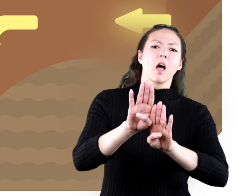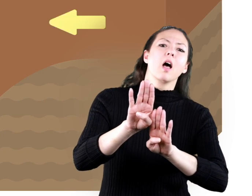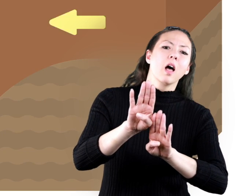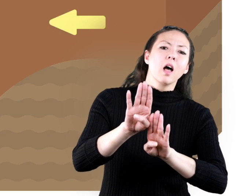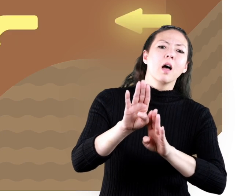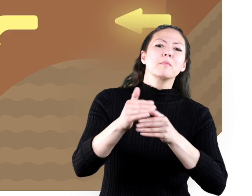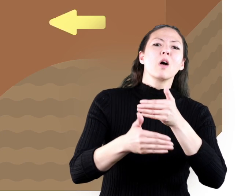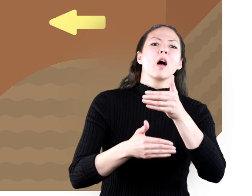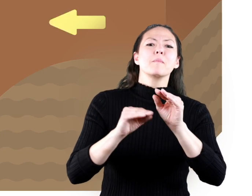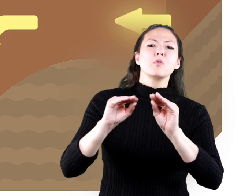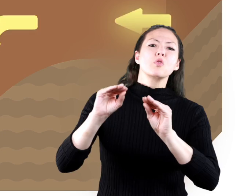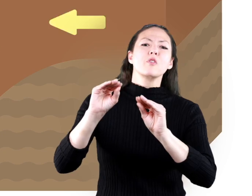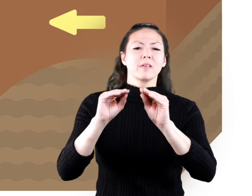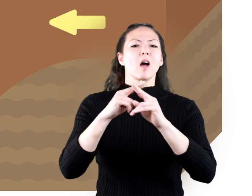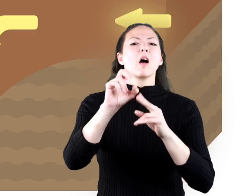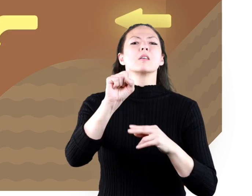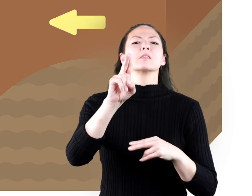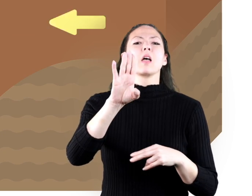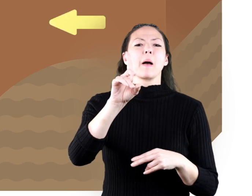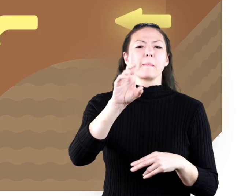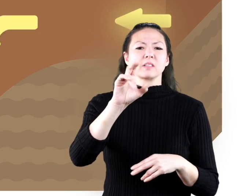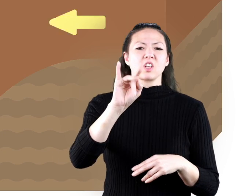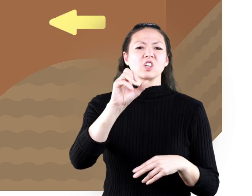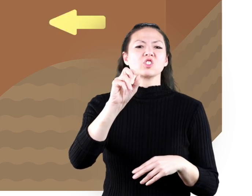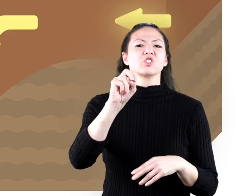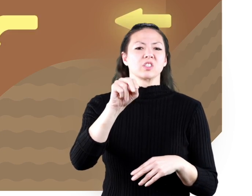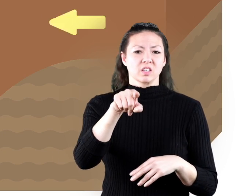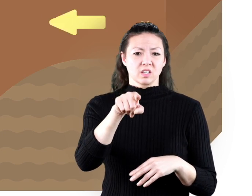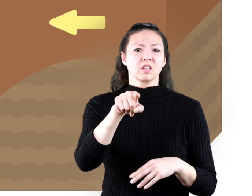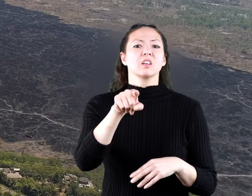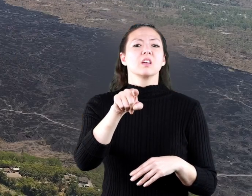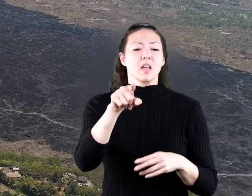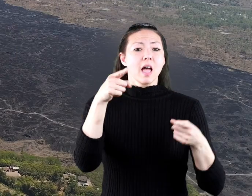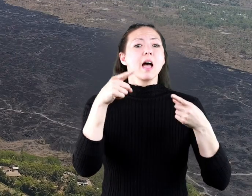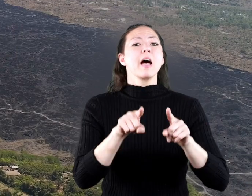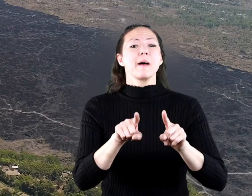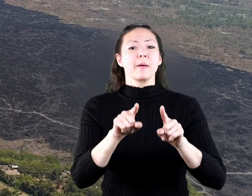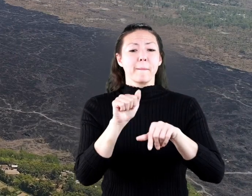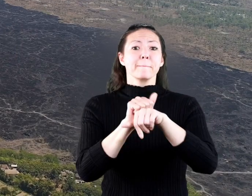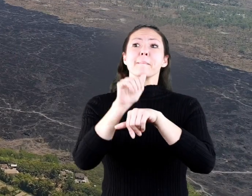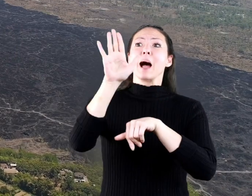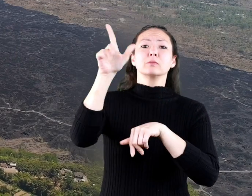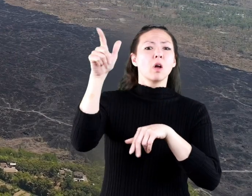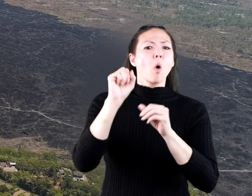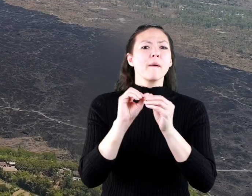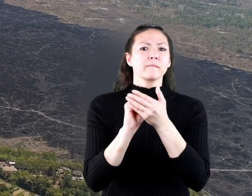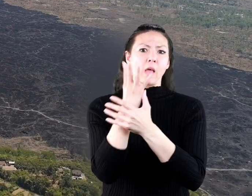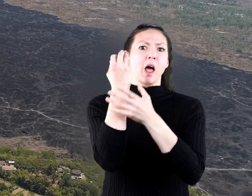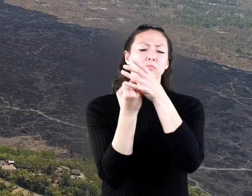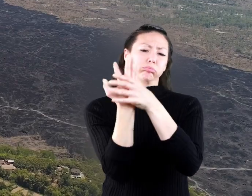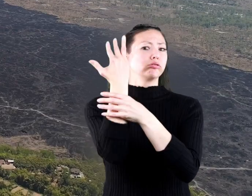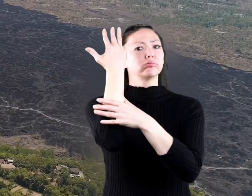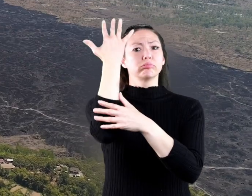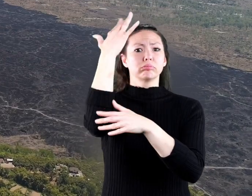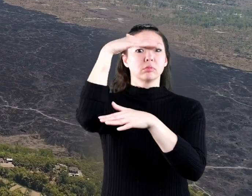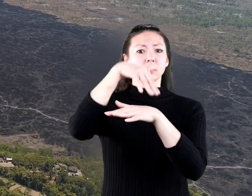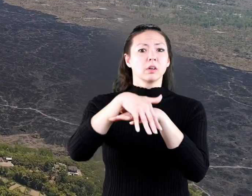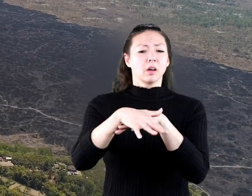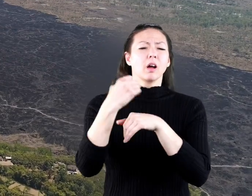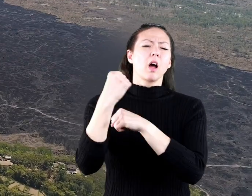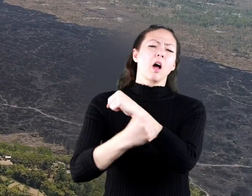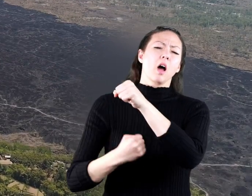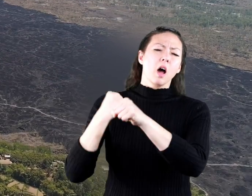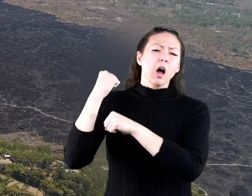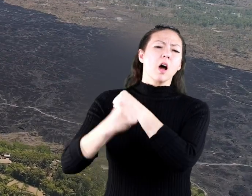other in a process called subduction when that happens it forms mountains and volcanoes